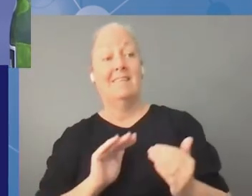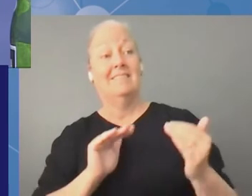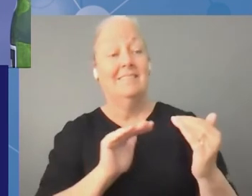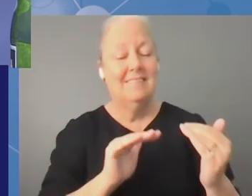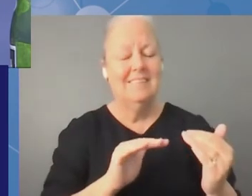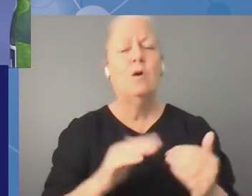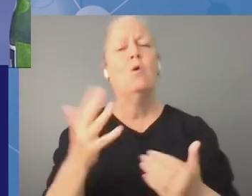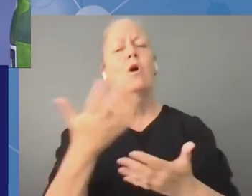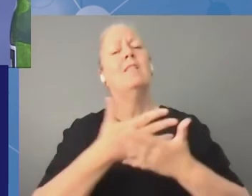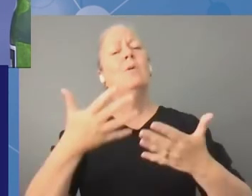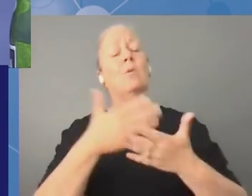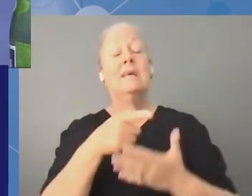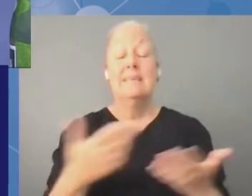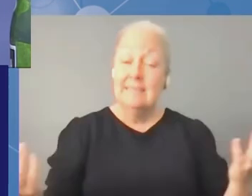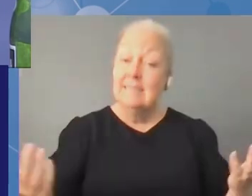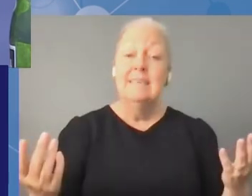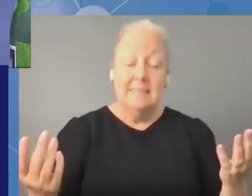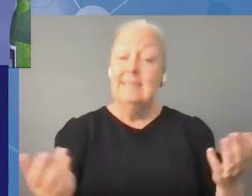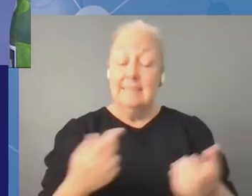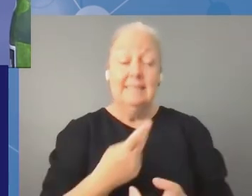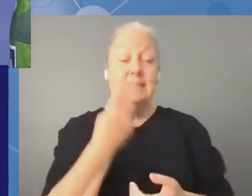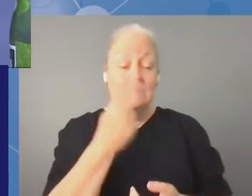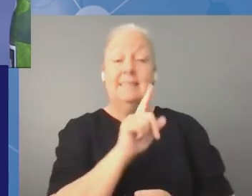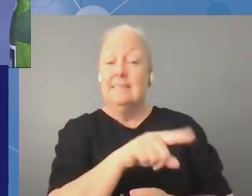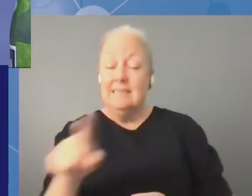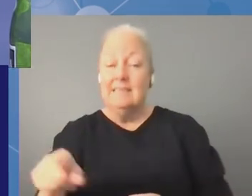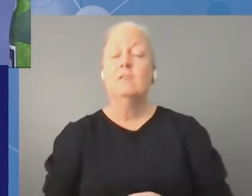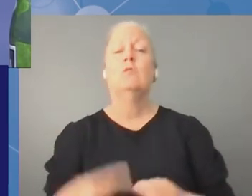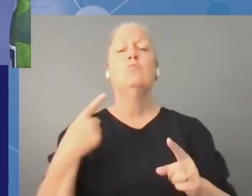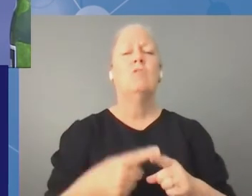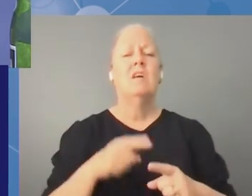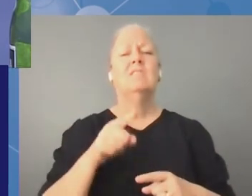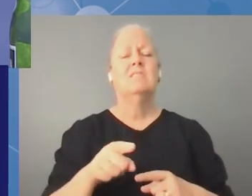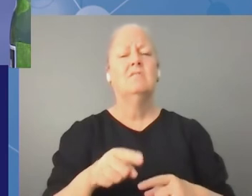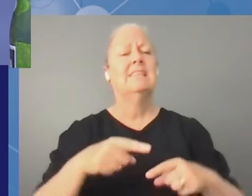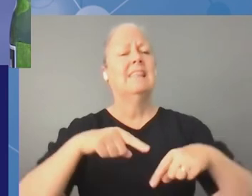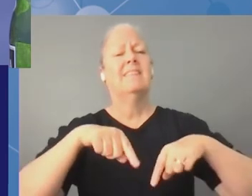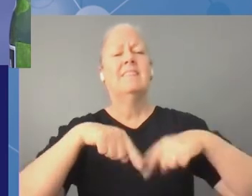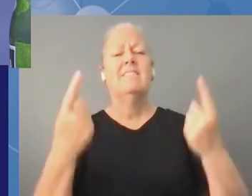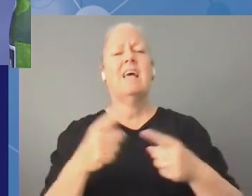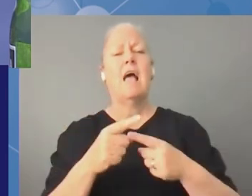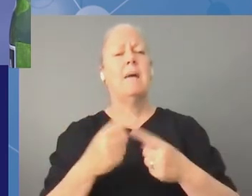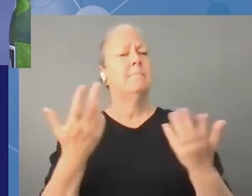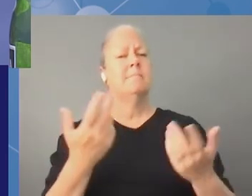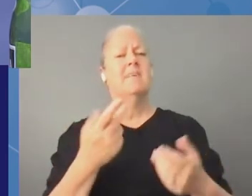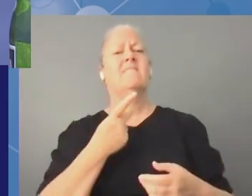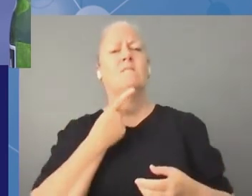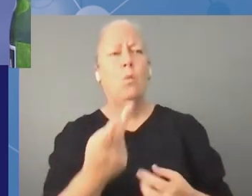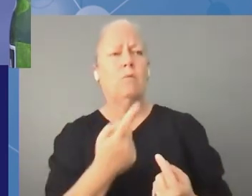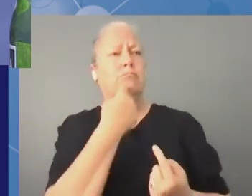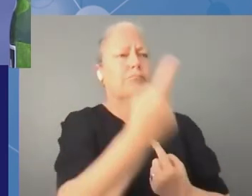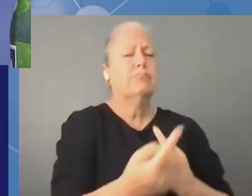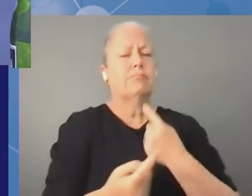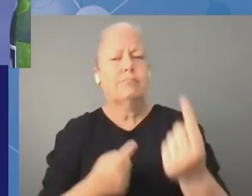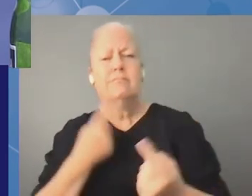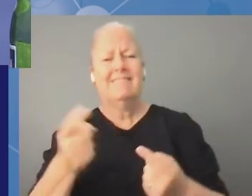real the the barriers of of the diversity of voices is real and and and finding ways of bringing all of that together